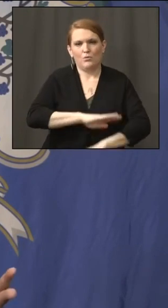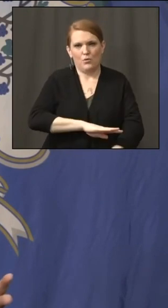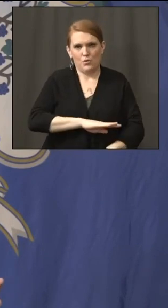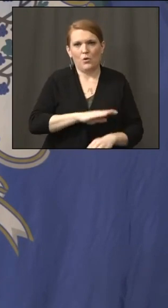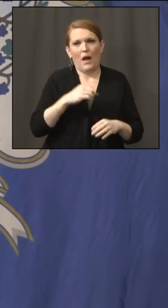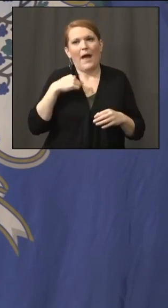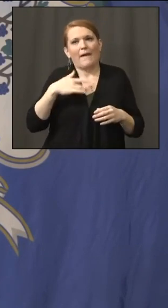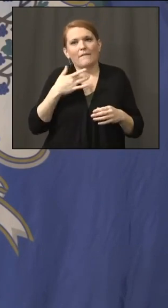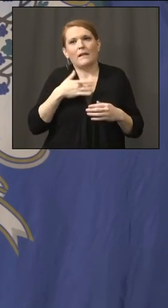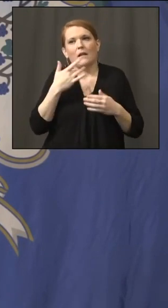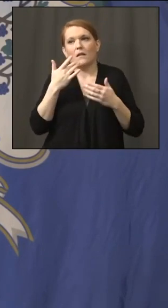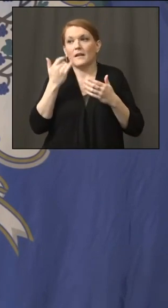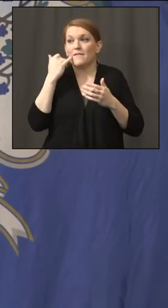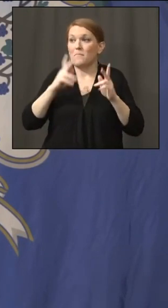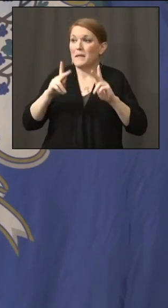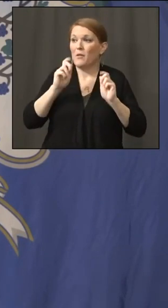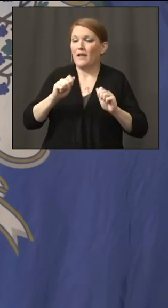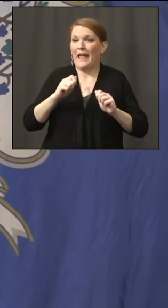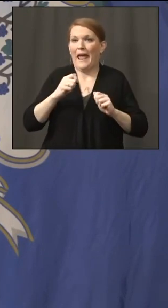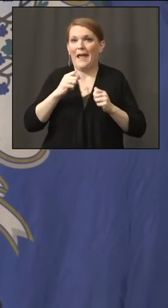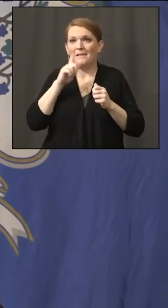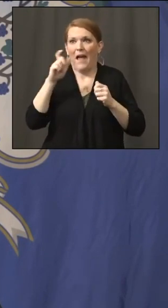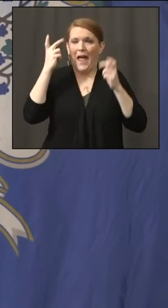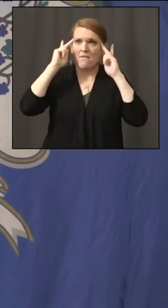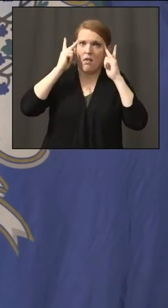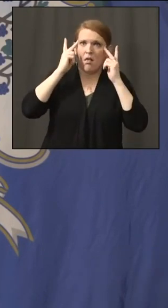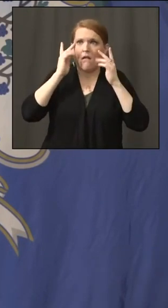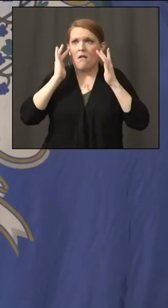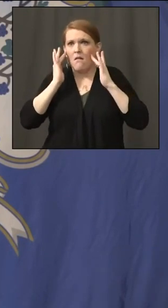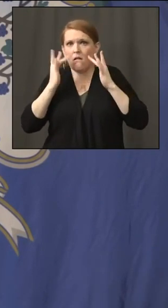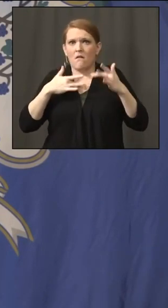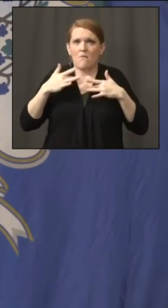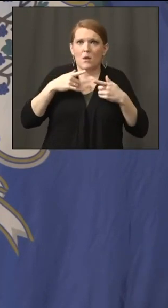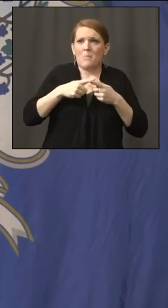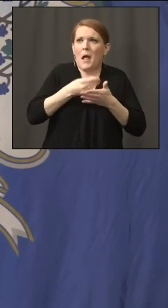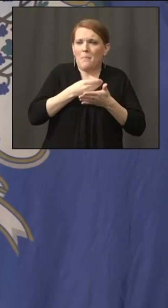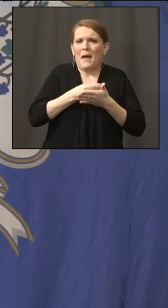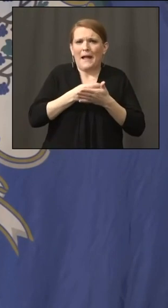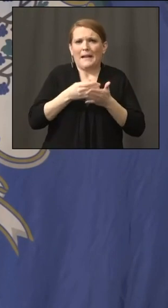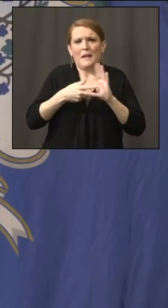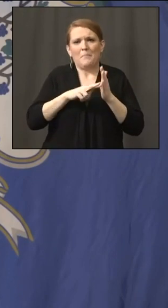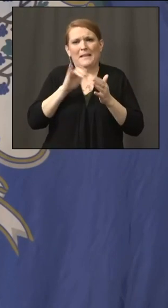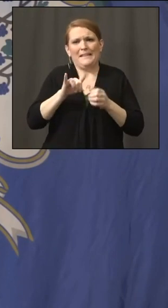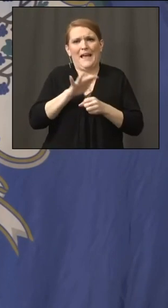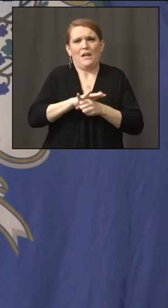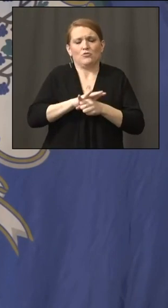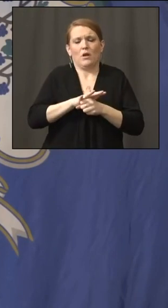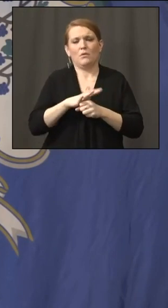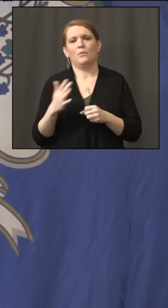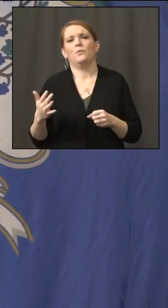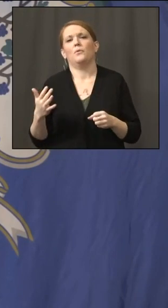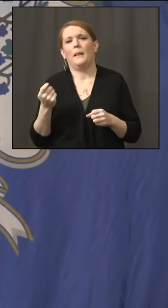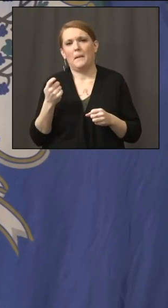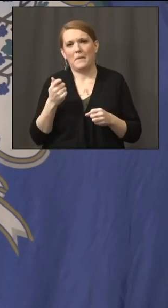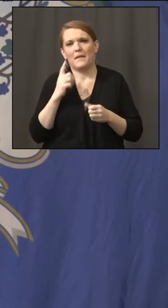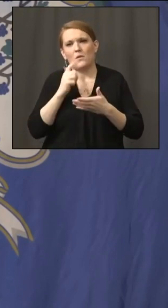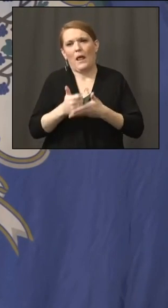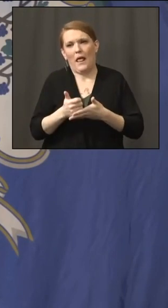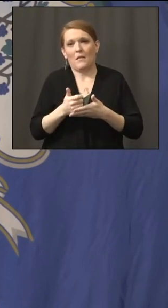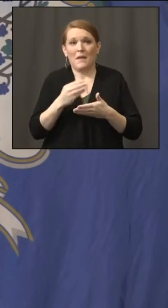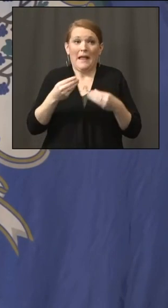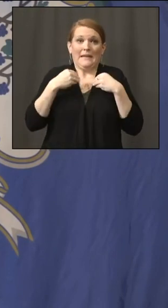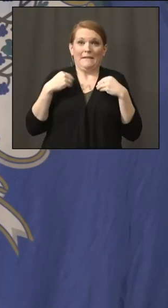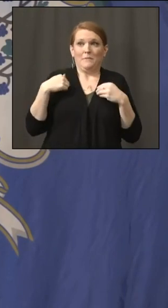takes a lot of stress off of families and small business and gives me a little bit of breathing room as well, to tell you the truth.